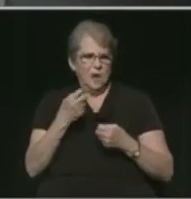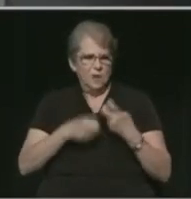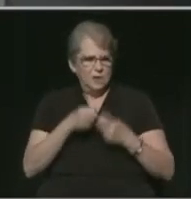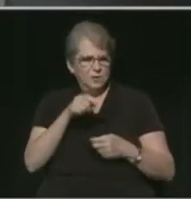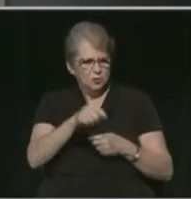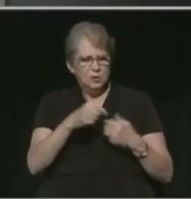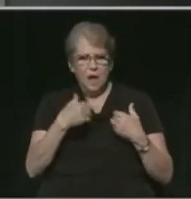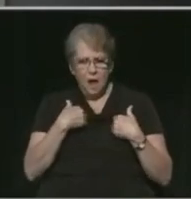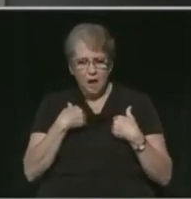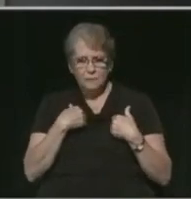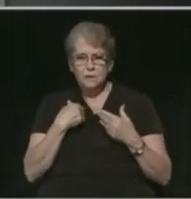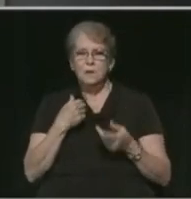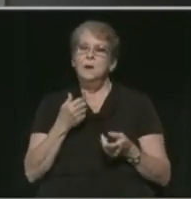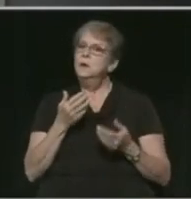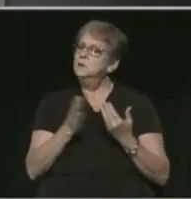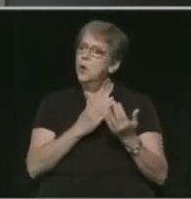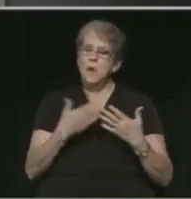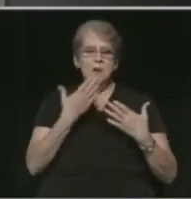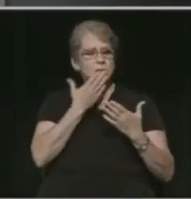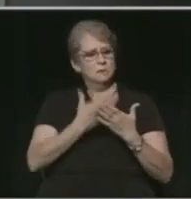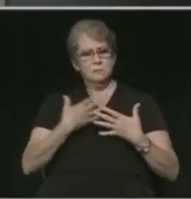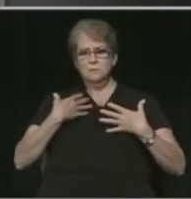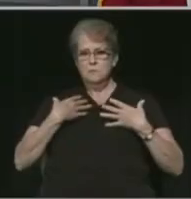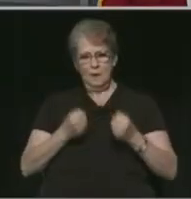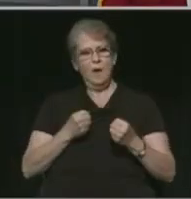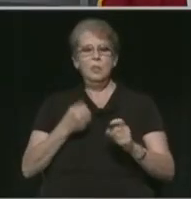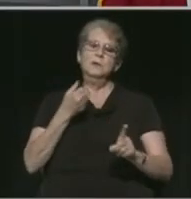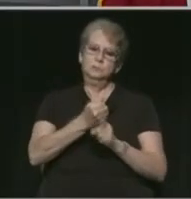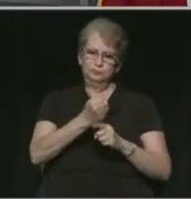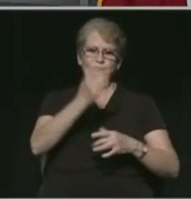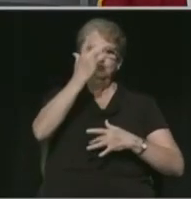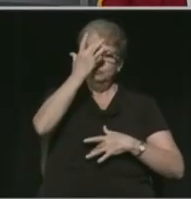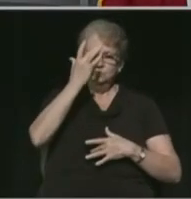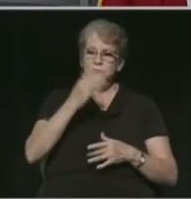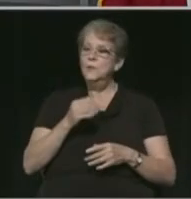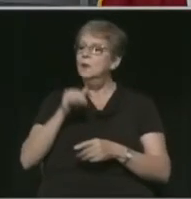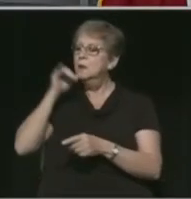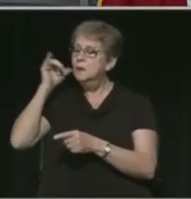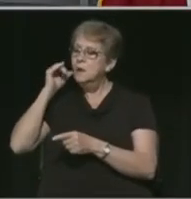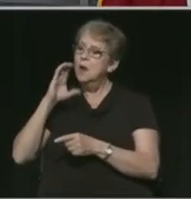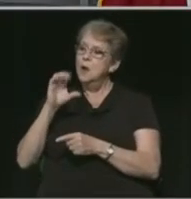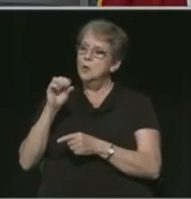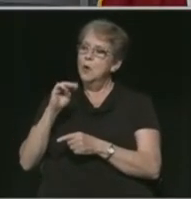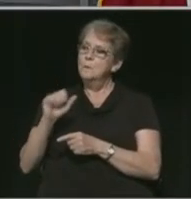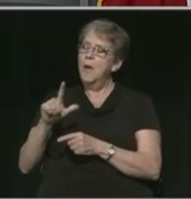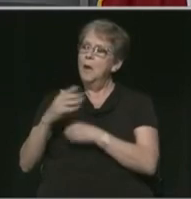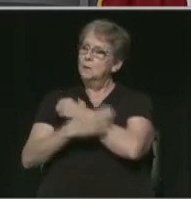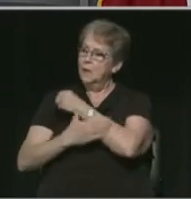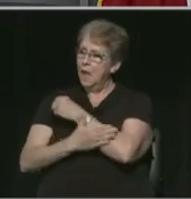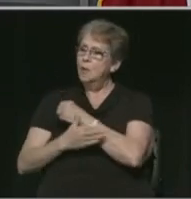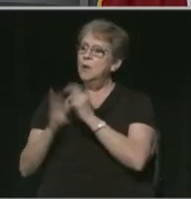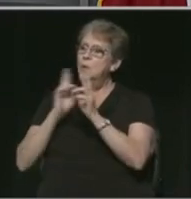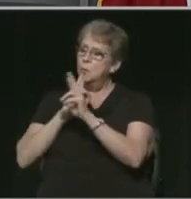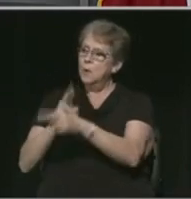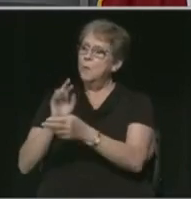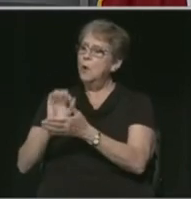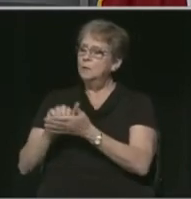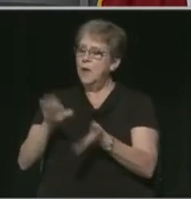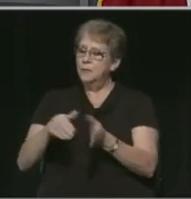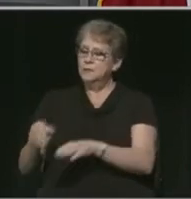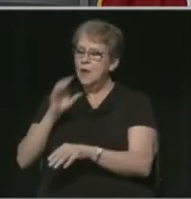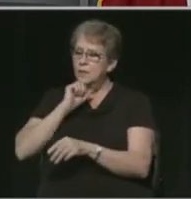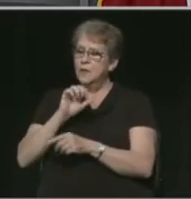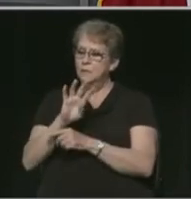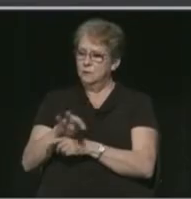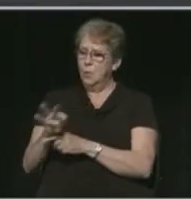So even healthy people are subject to this. Yesterday, Comal County reported the death of a